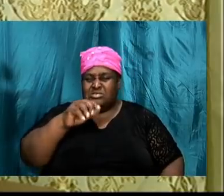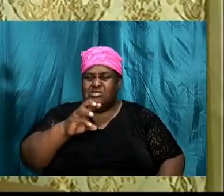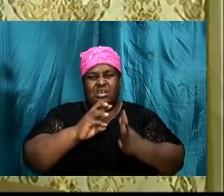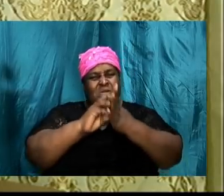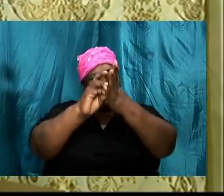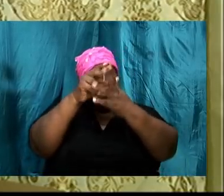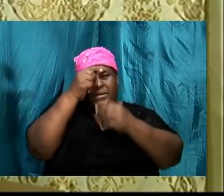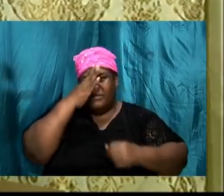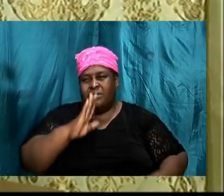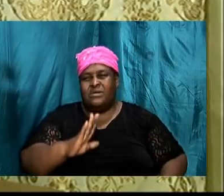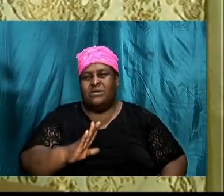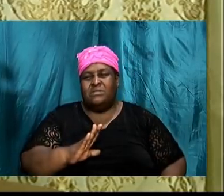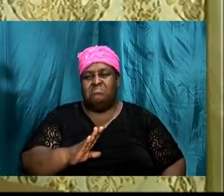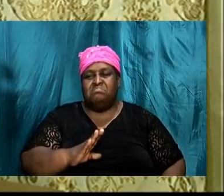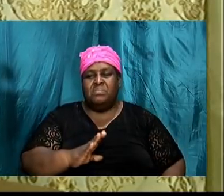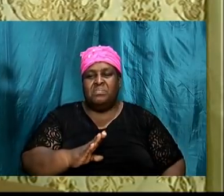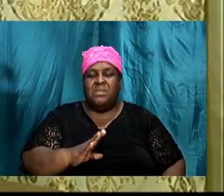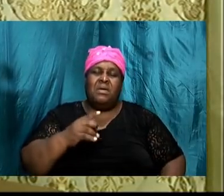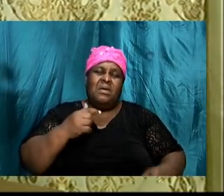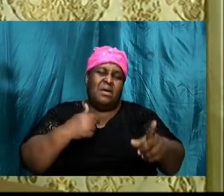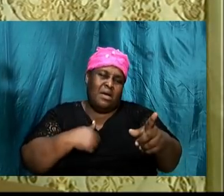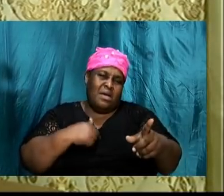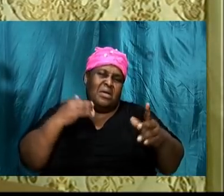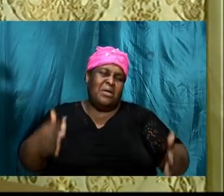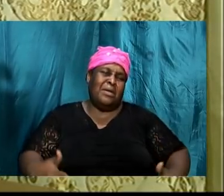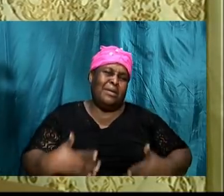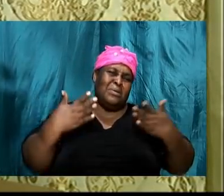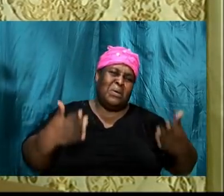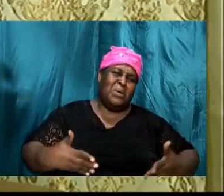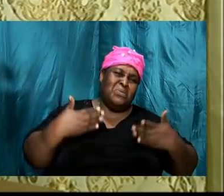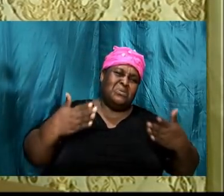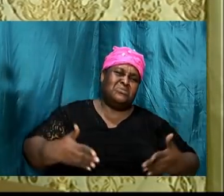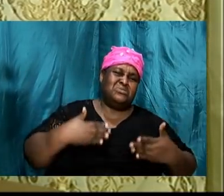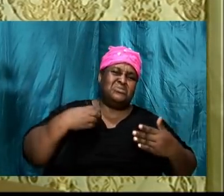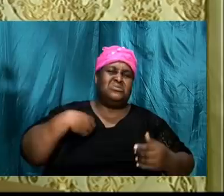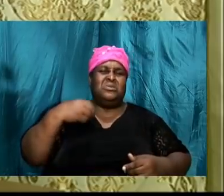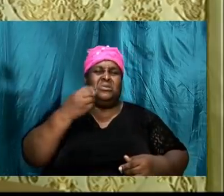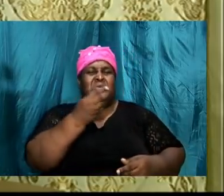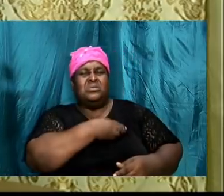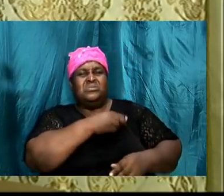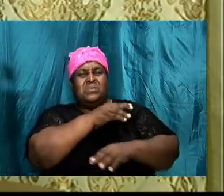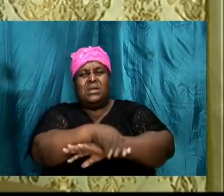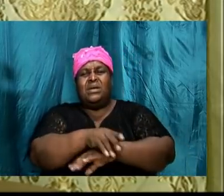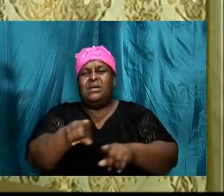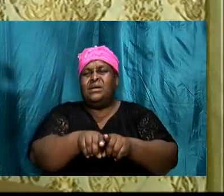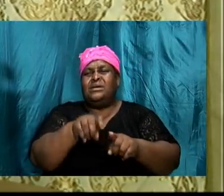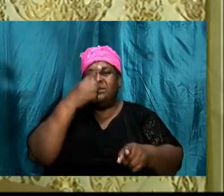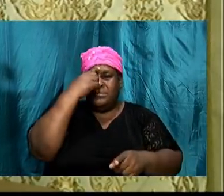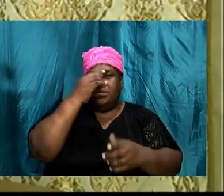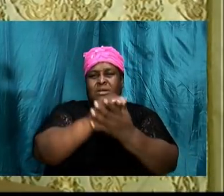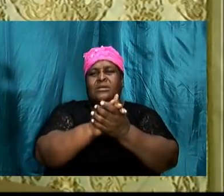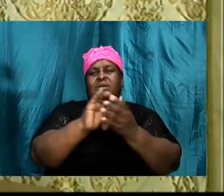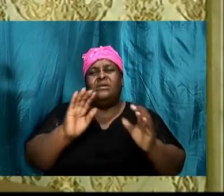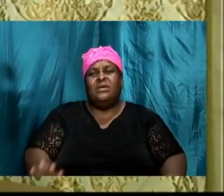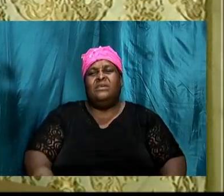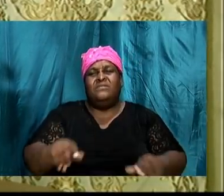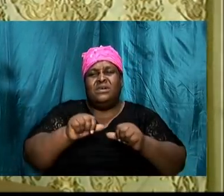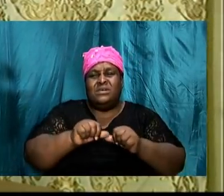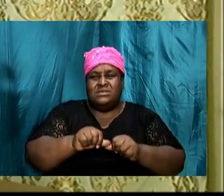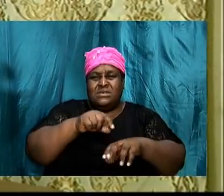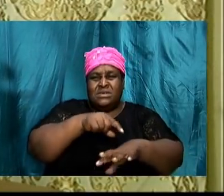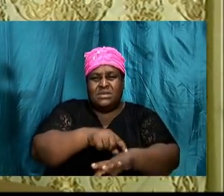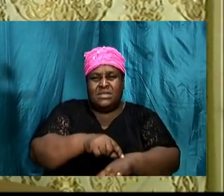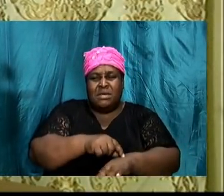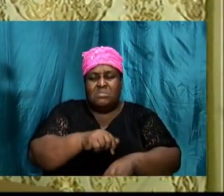of God. I would encourage us tonight as believers that we spend the time, any move